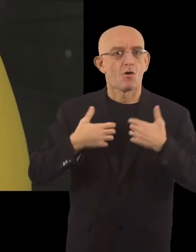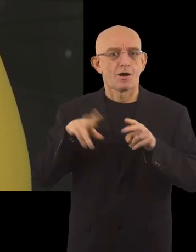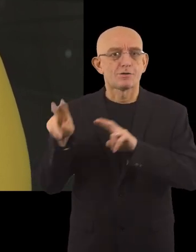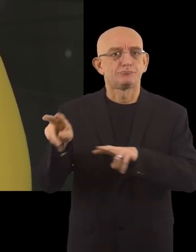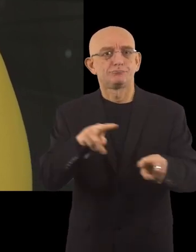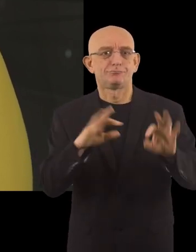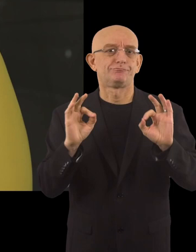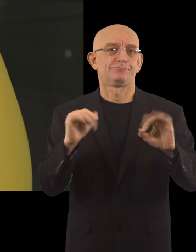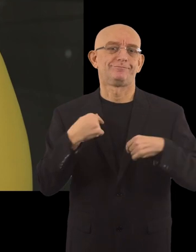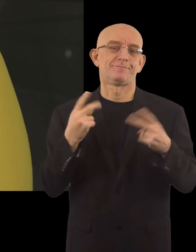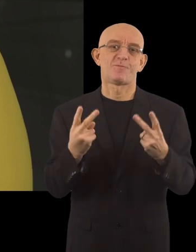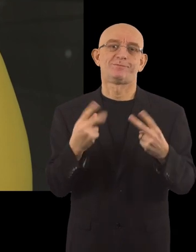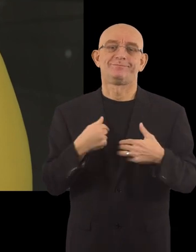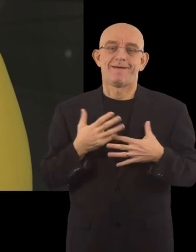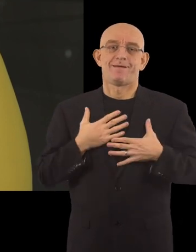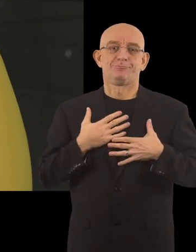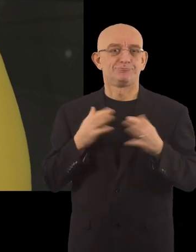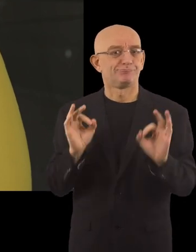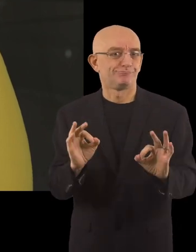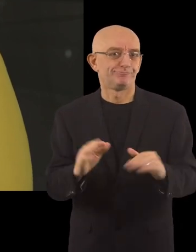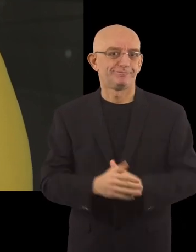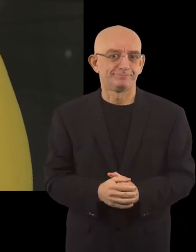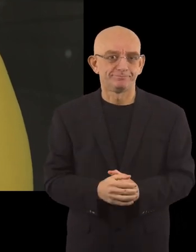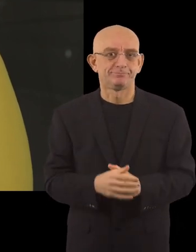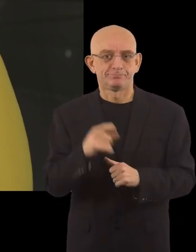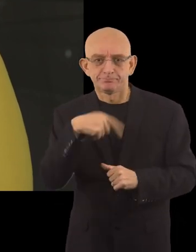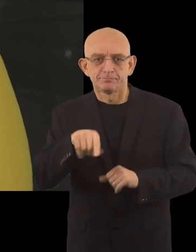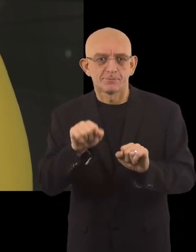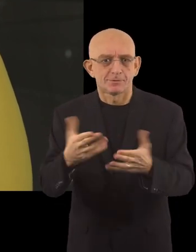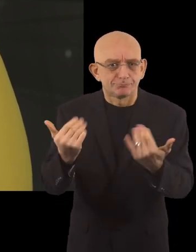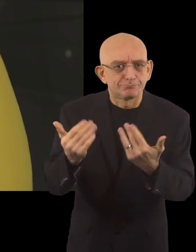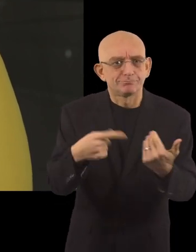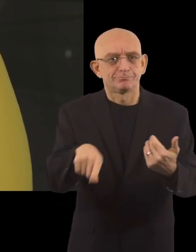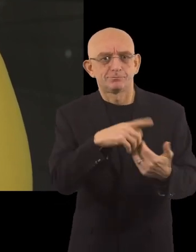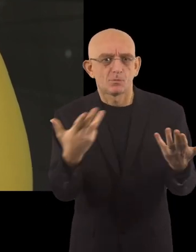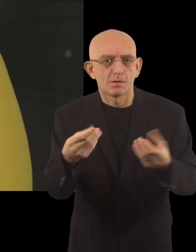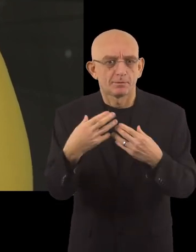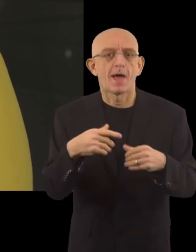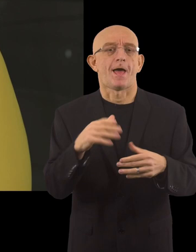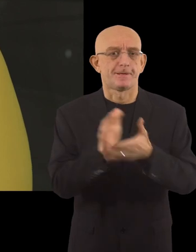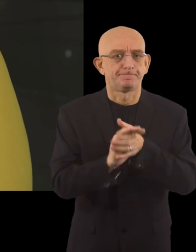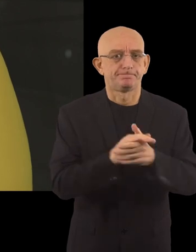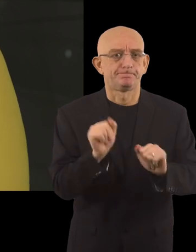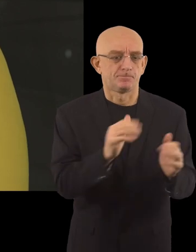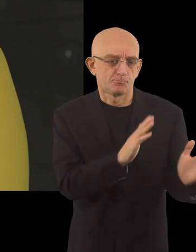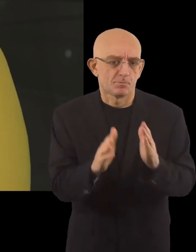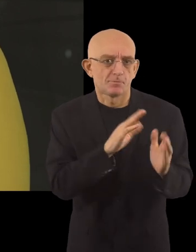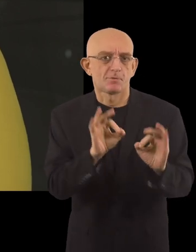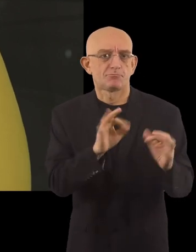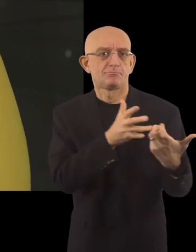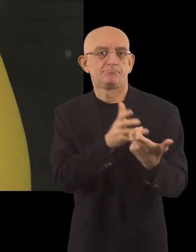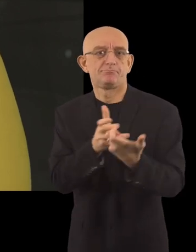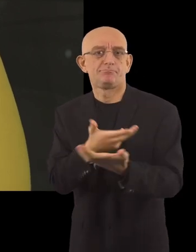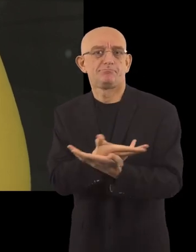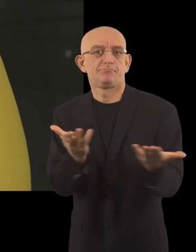as possible. Every time, we listen carefully to what they speak, and we to prepare the next events as